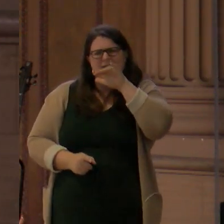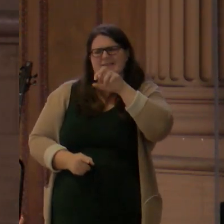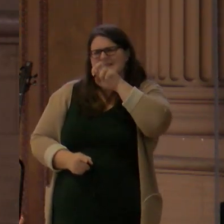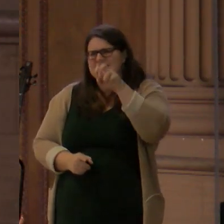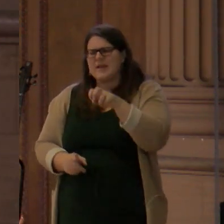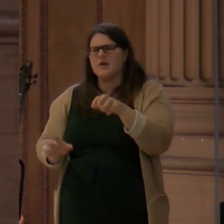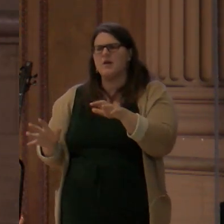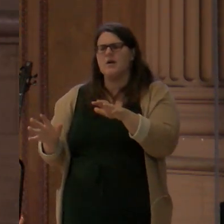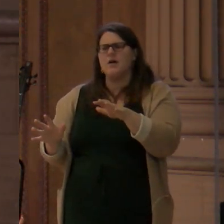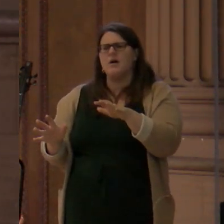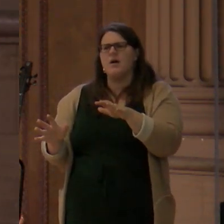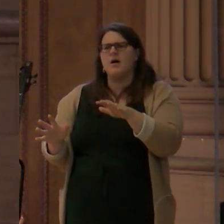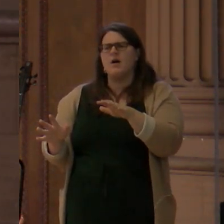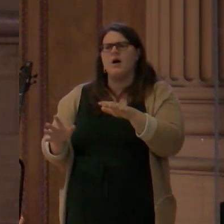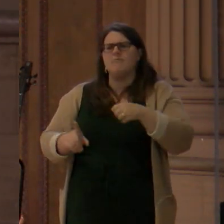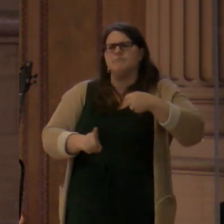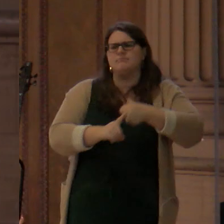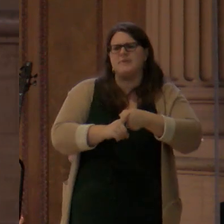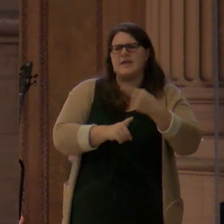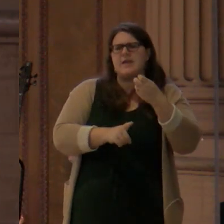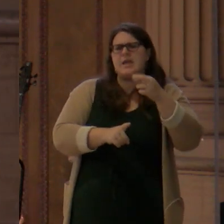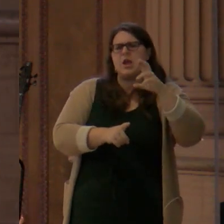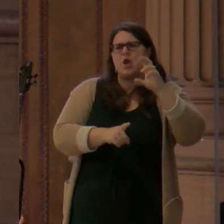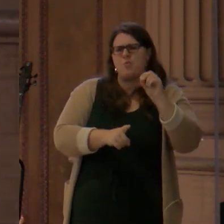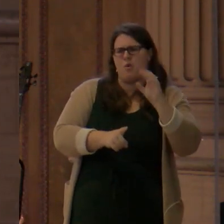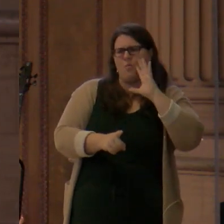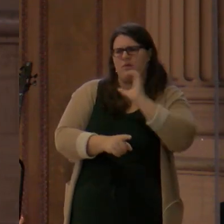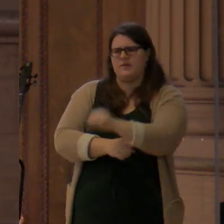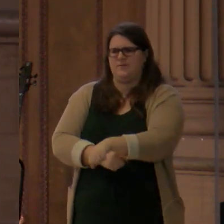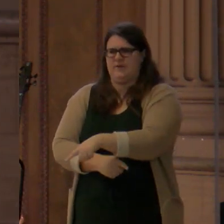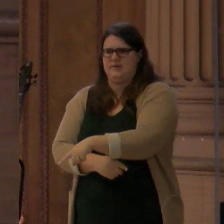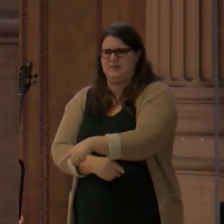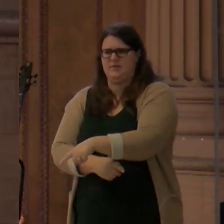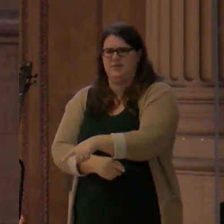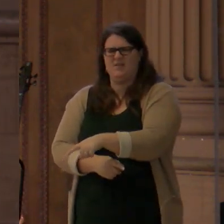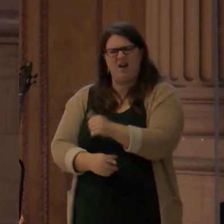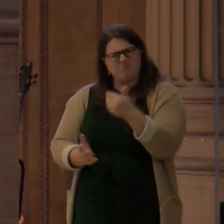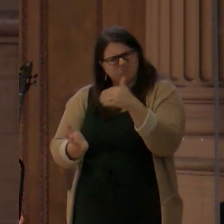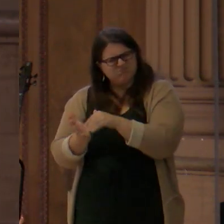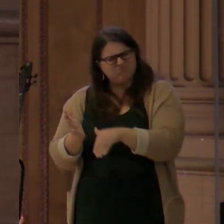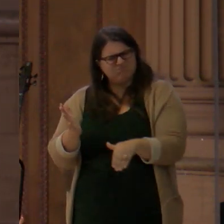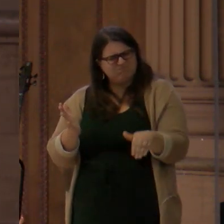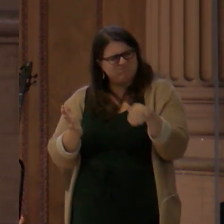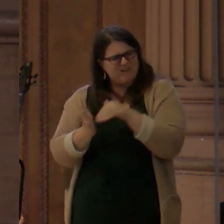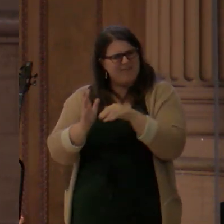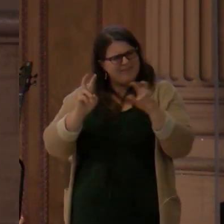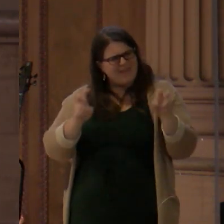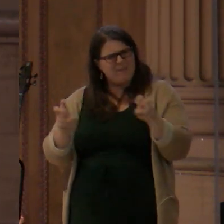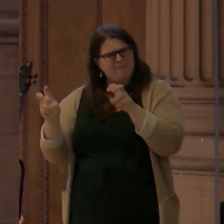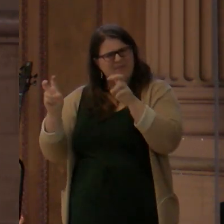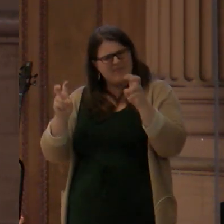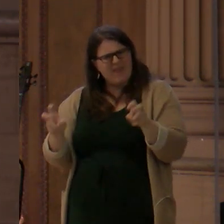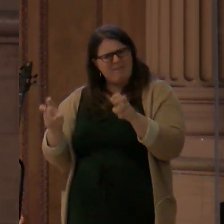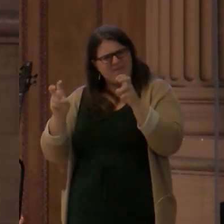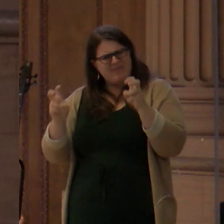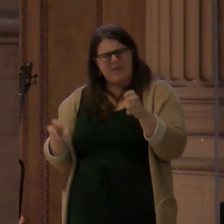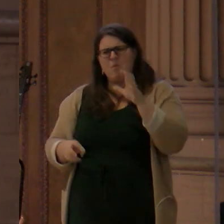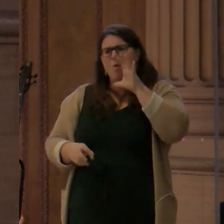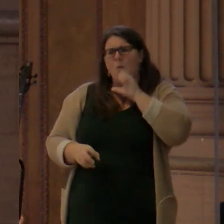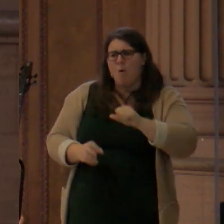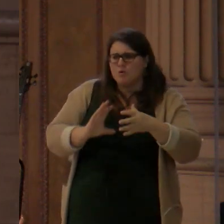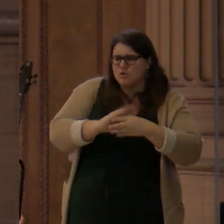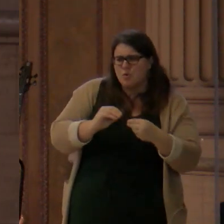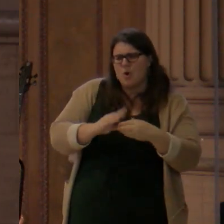order to save the damsel in distress. And the reason for that is that because those epic stories, what they're